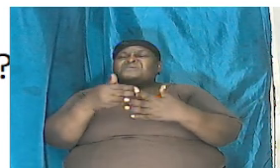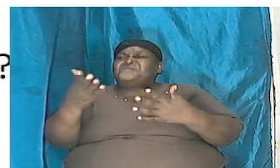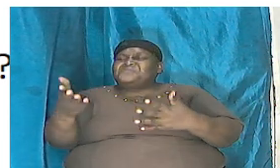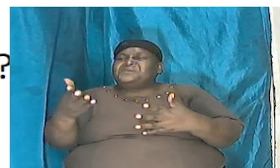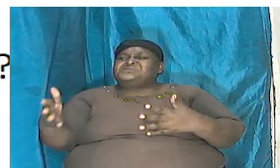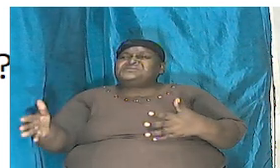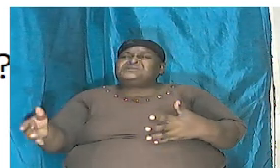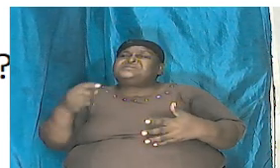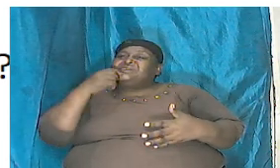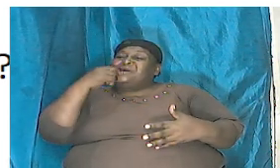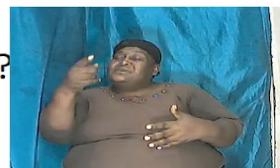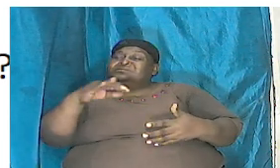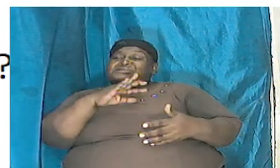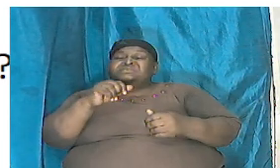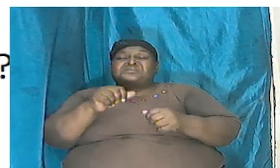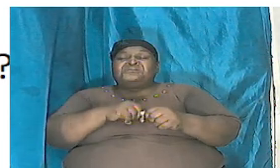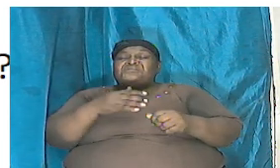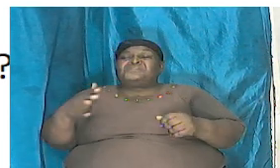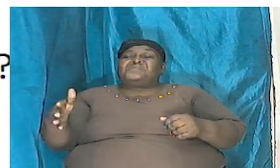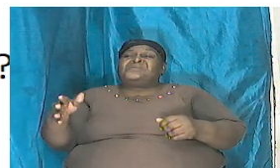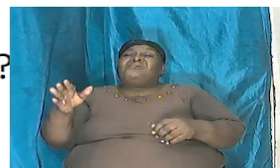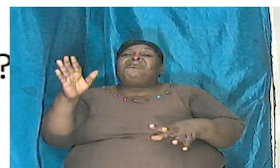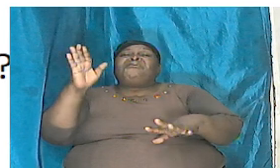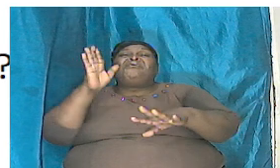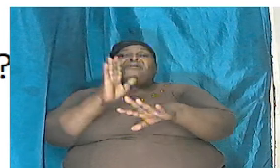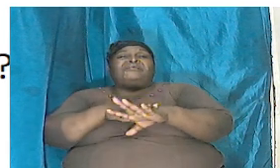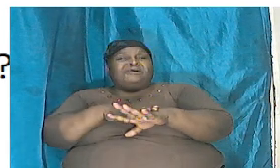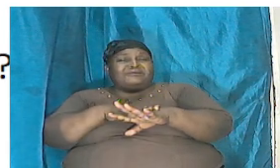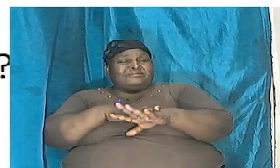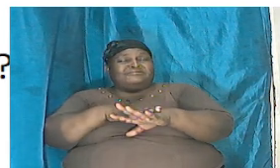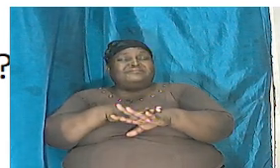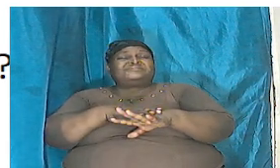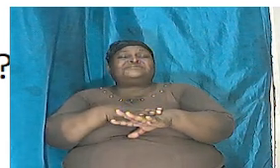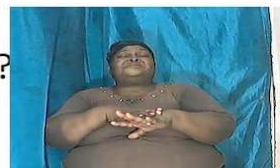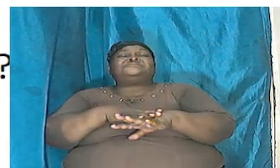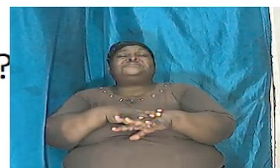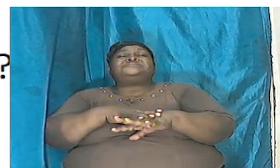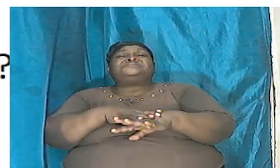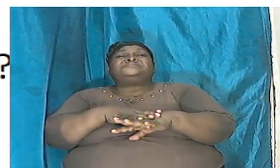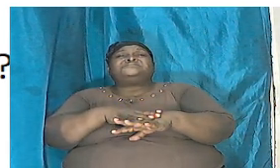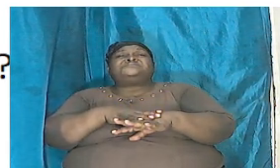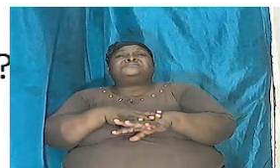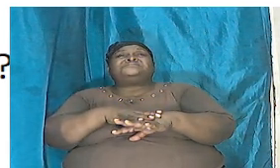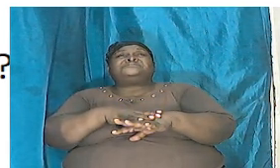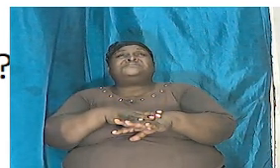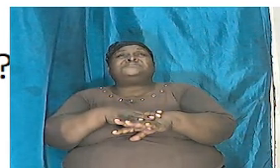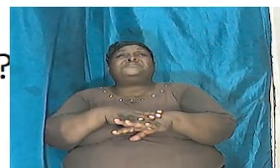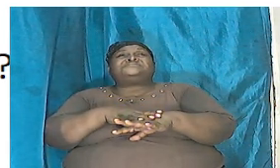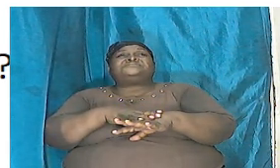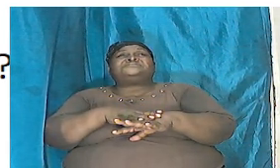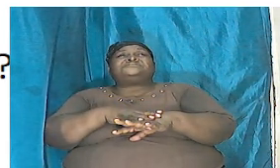all of these things on the basis that on